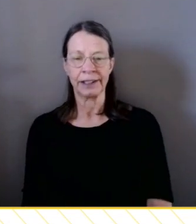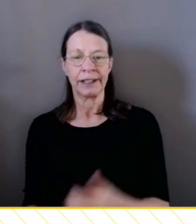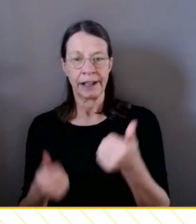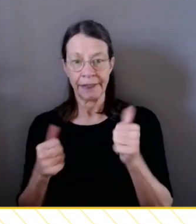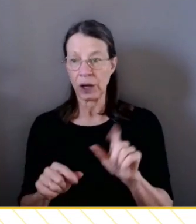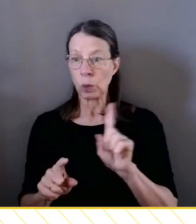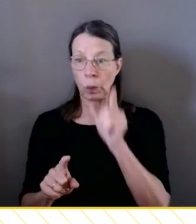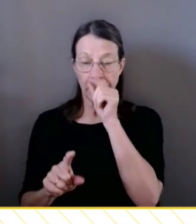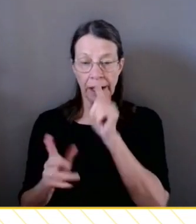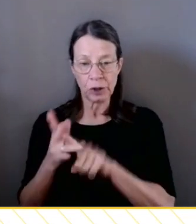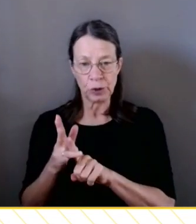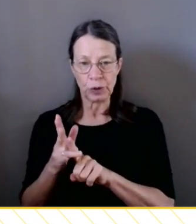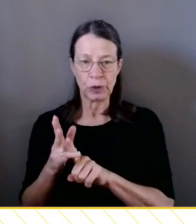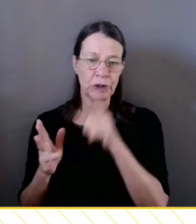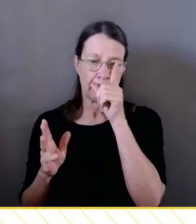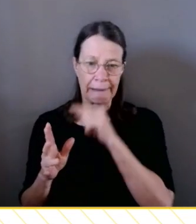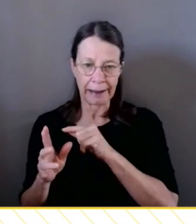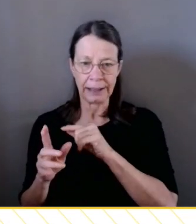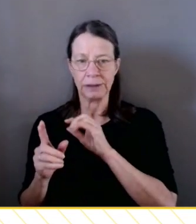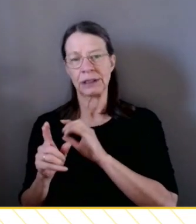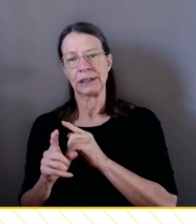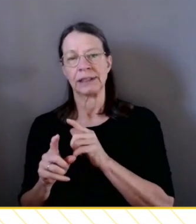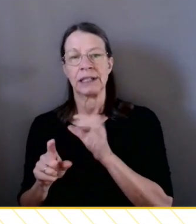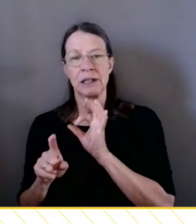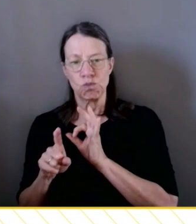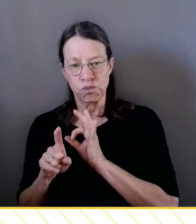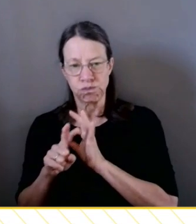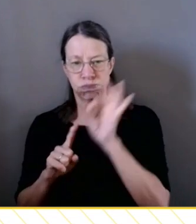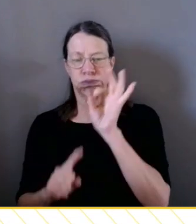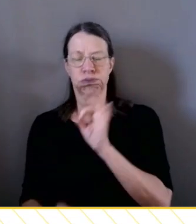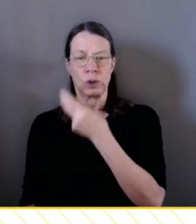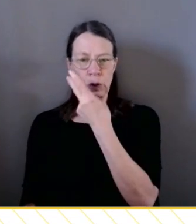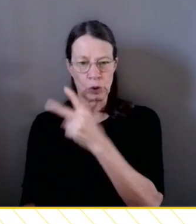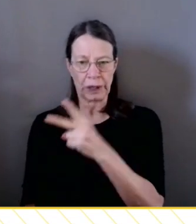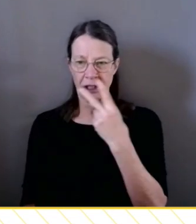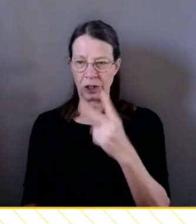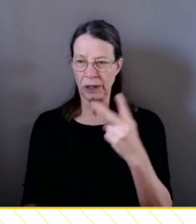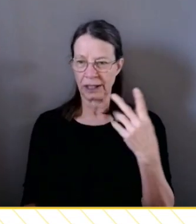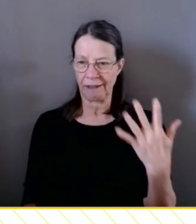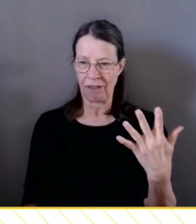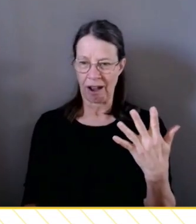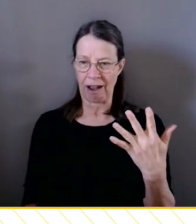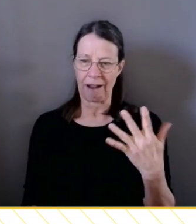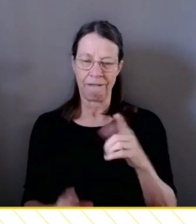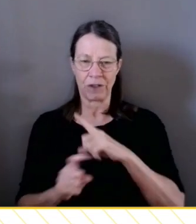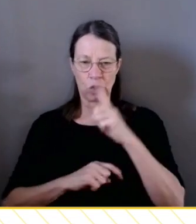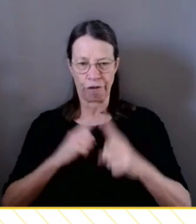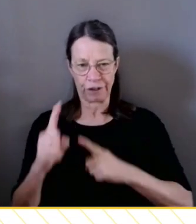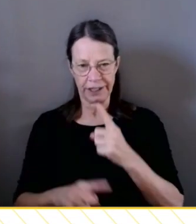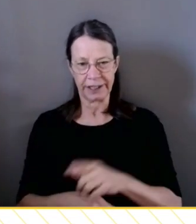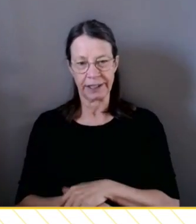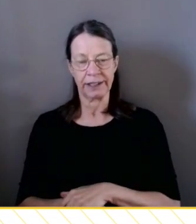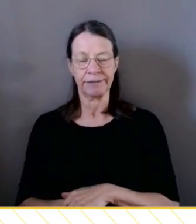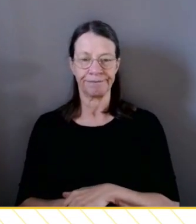to make the 2025 conference even better. I hope